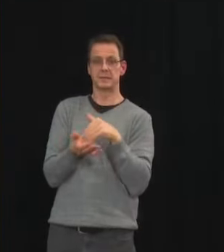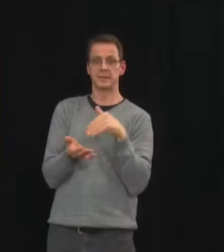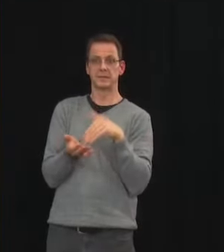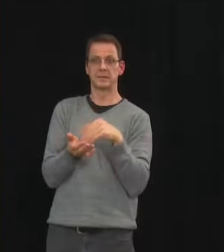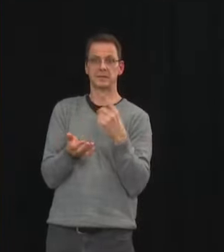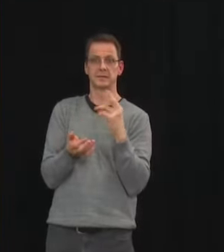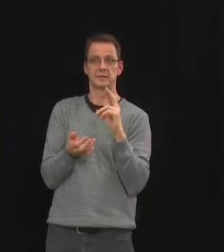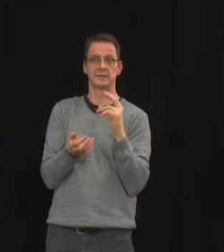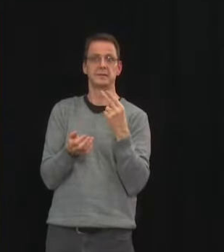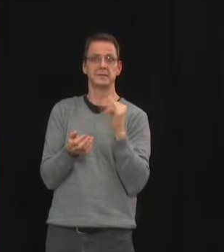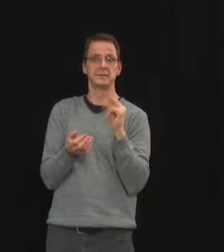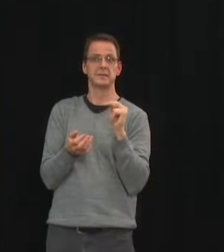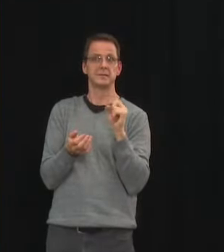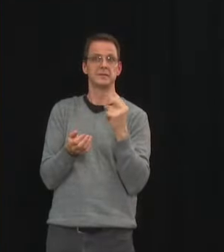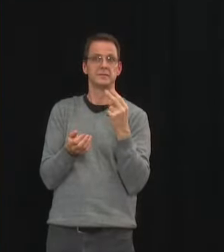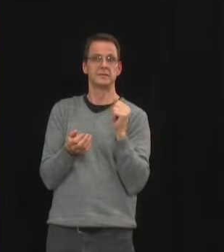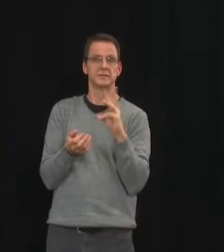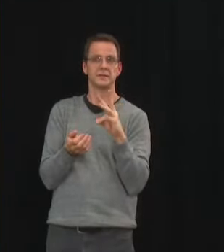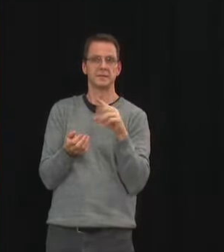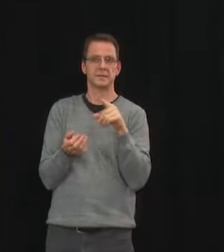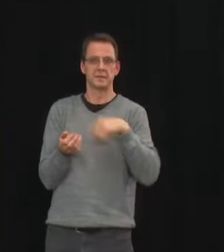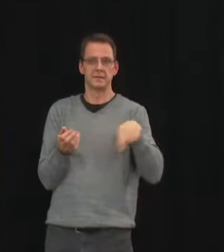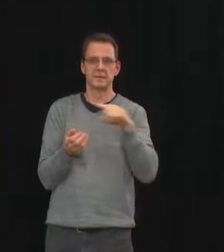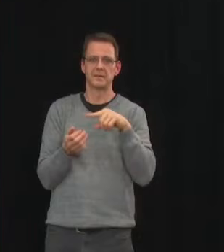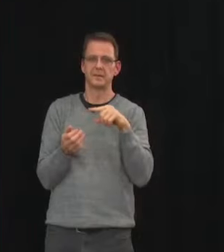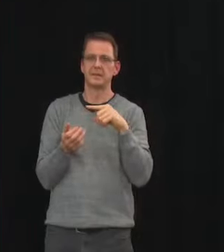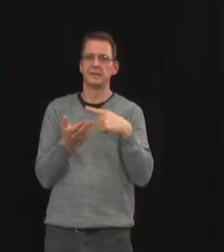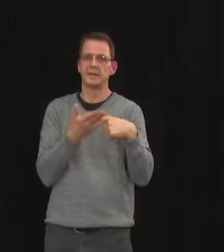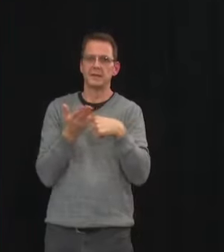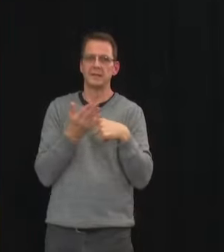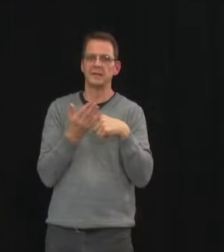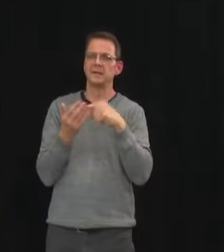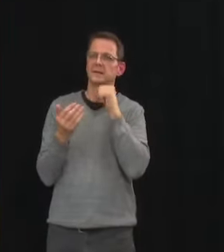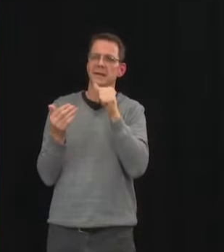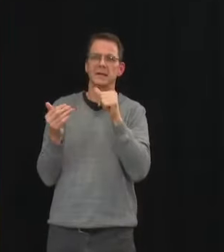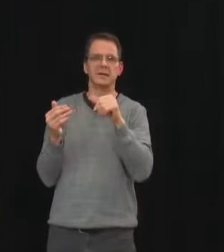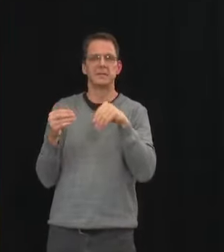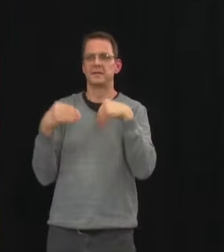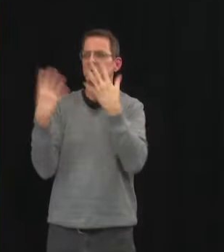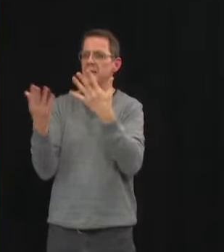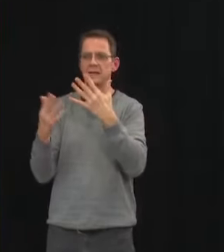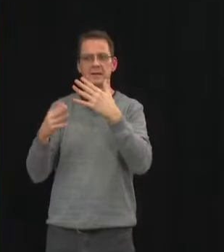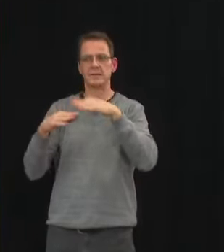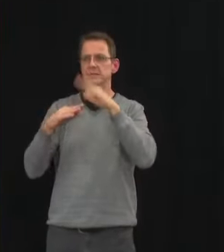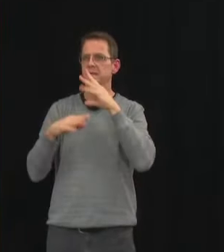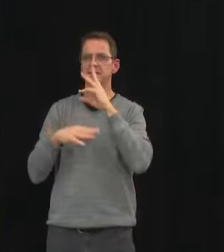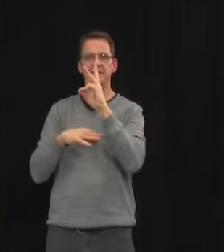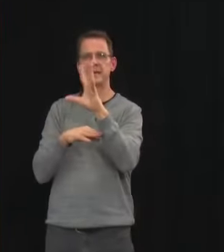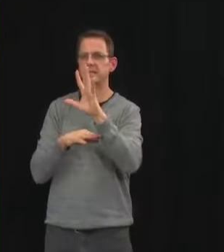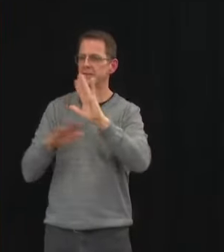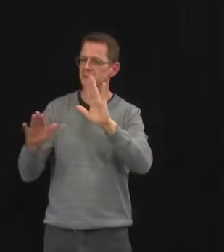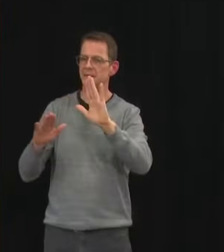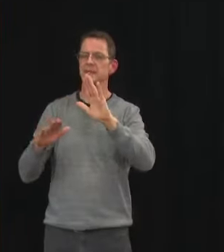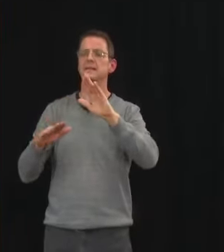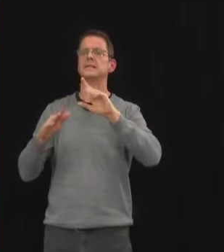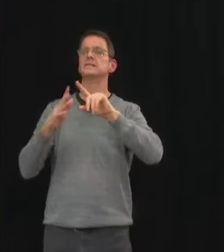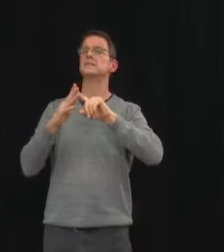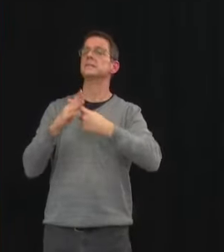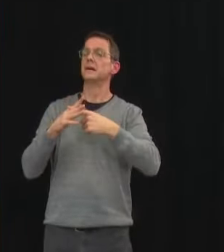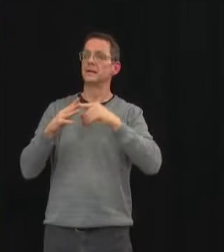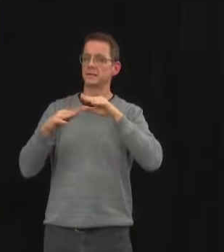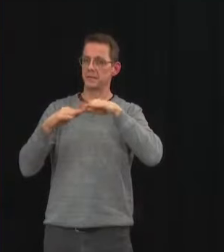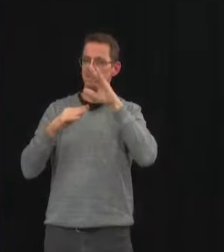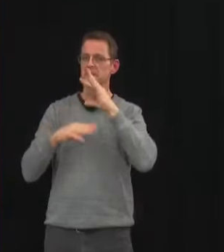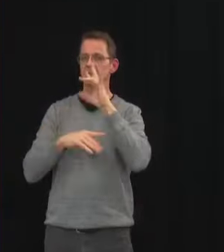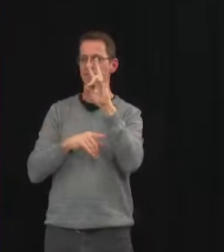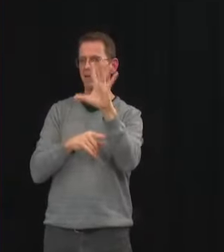folks who are over 65. now how that's going to change the the administration of those who are in phase two is still to be determined we will be